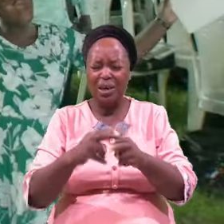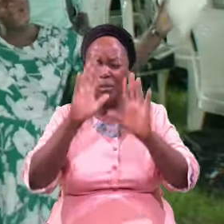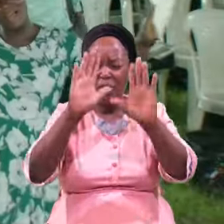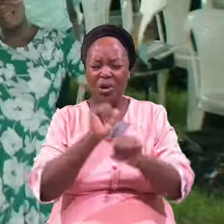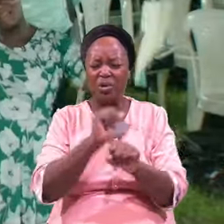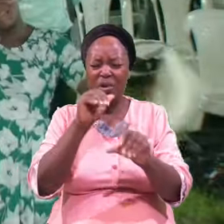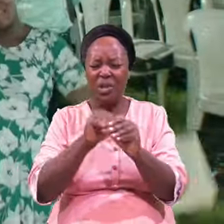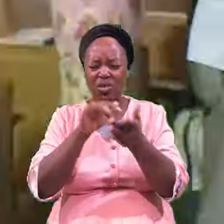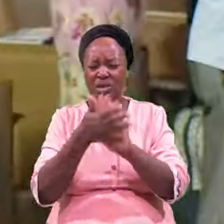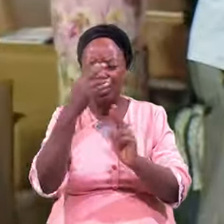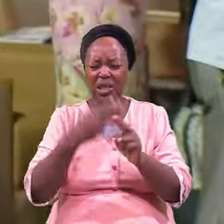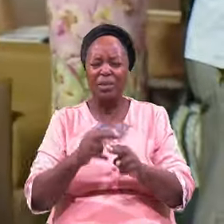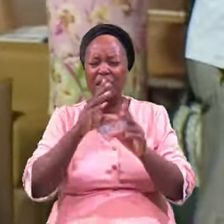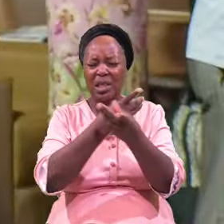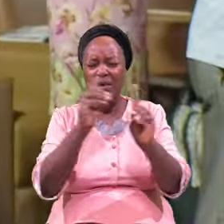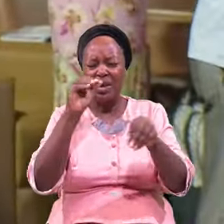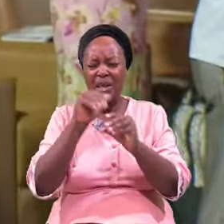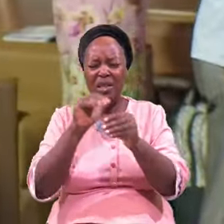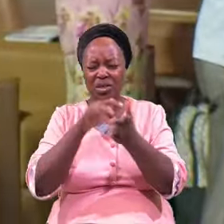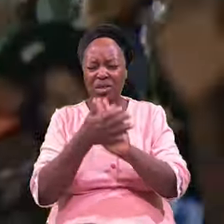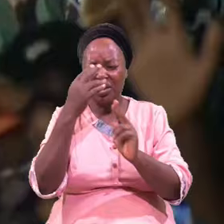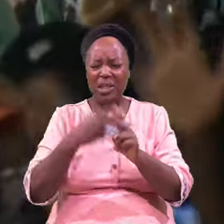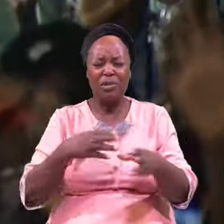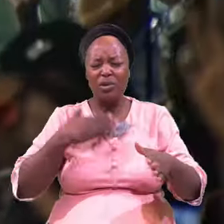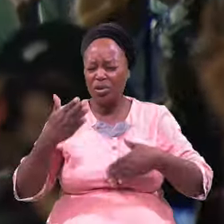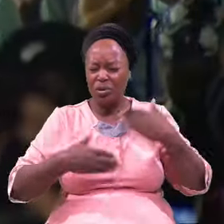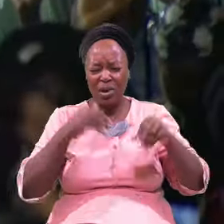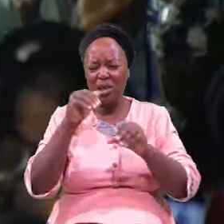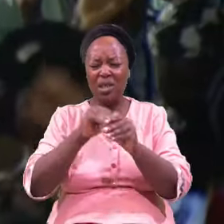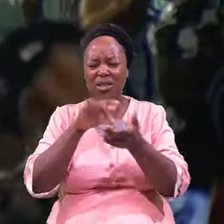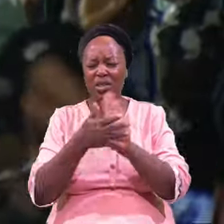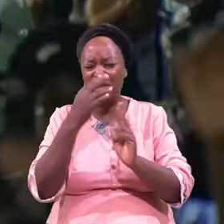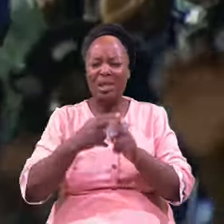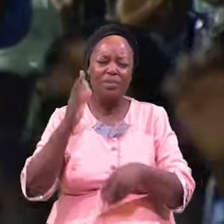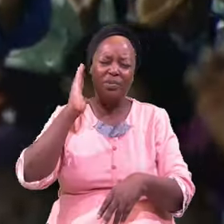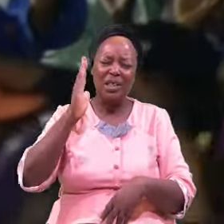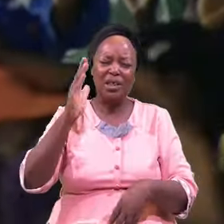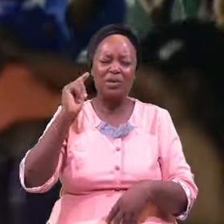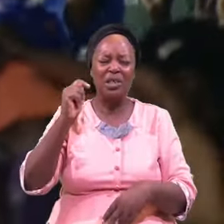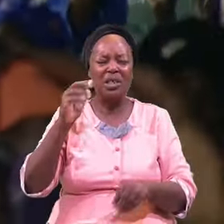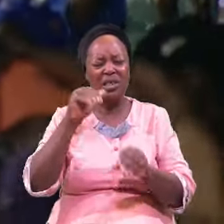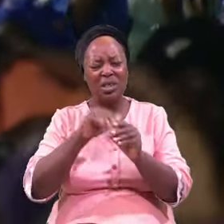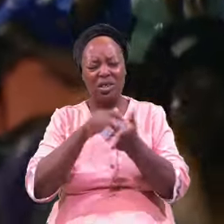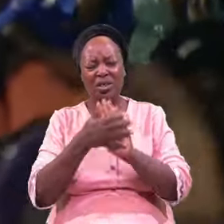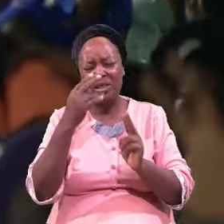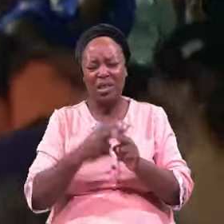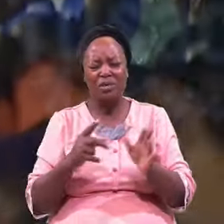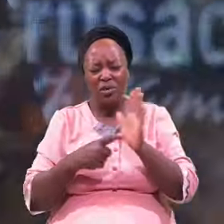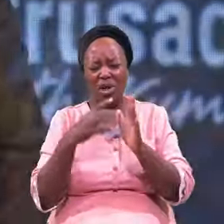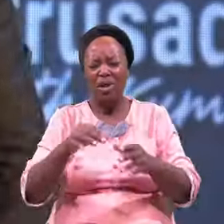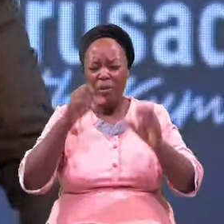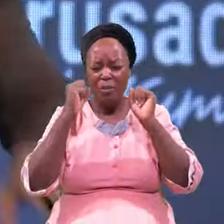Deliverance Joy Testimony Demonstration Power